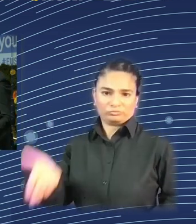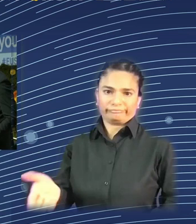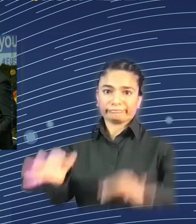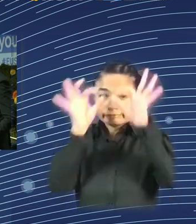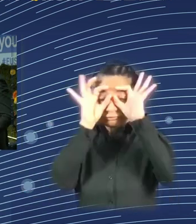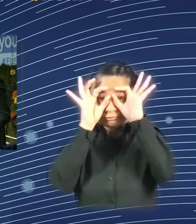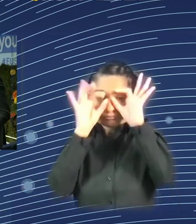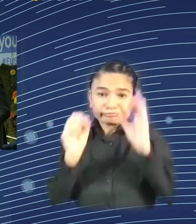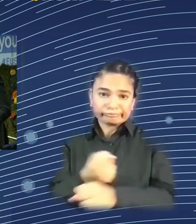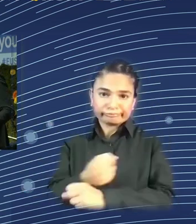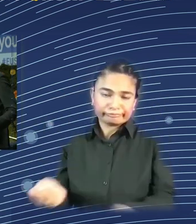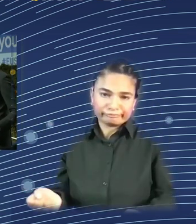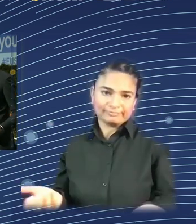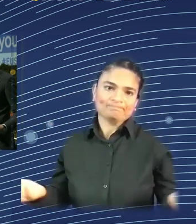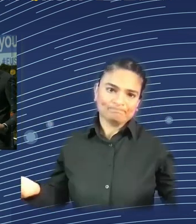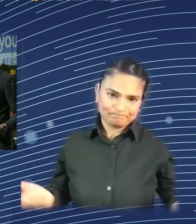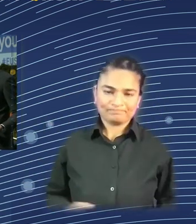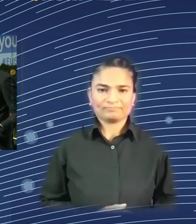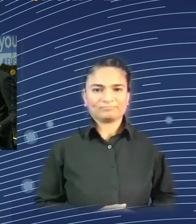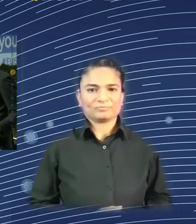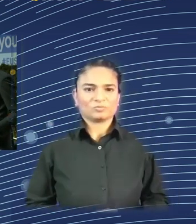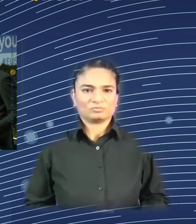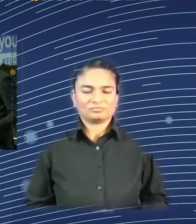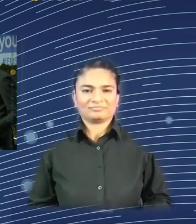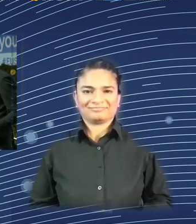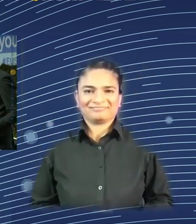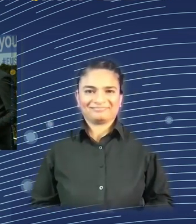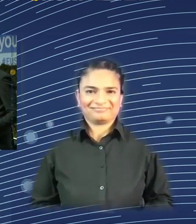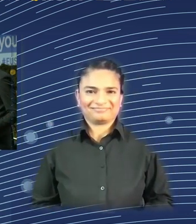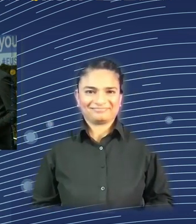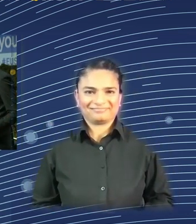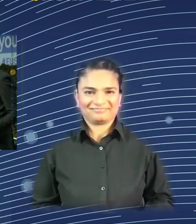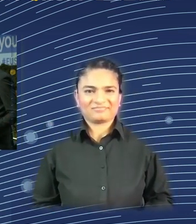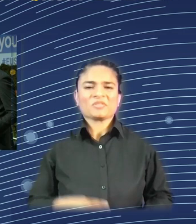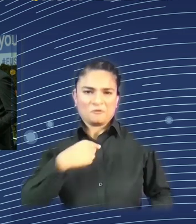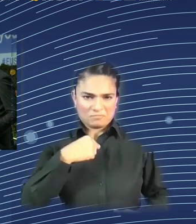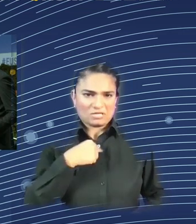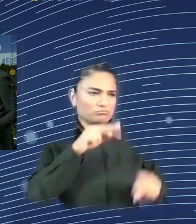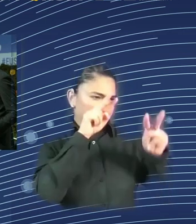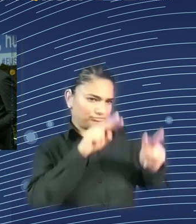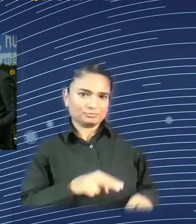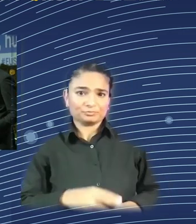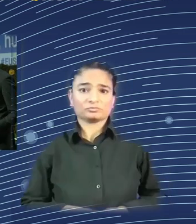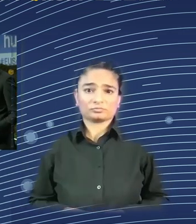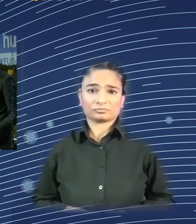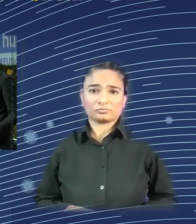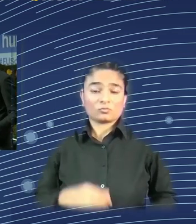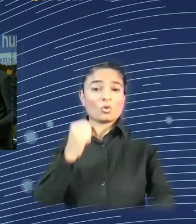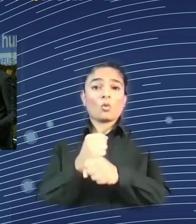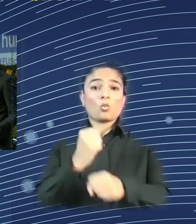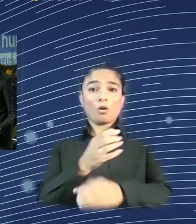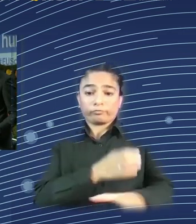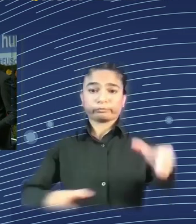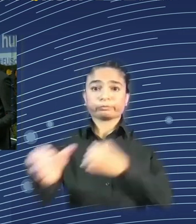job displacement in some sectors. Human robots may replace certain manual jobs, but human skills like